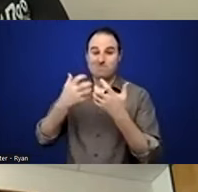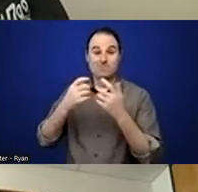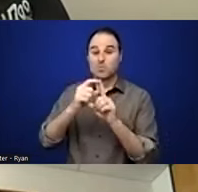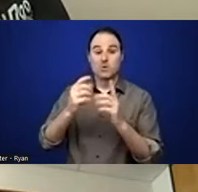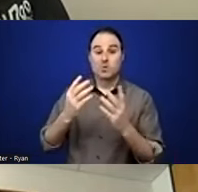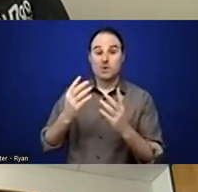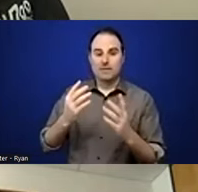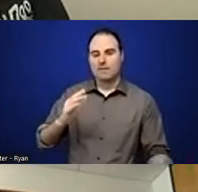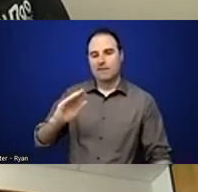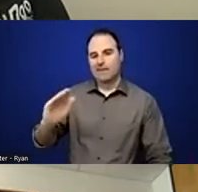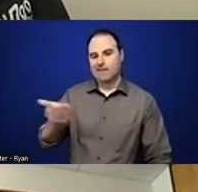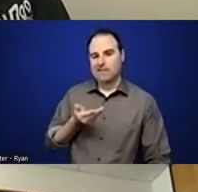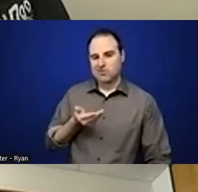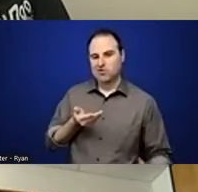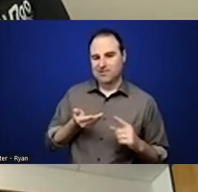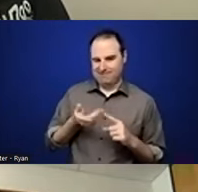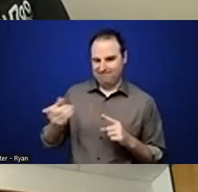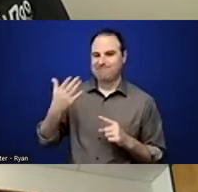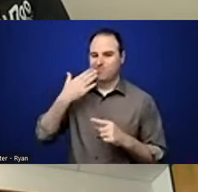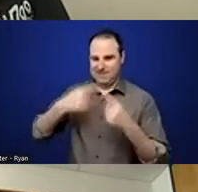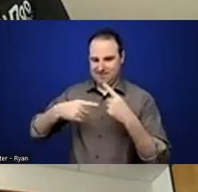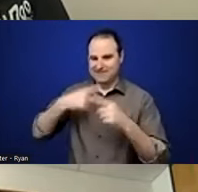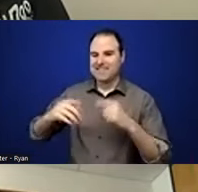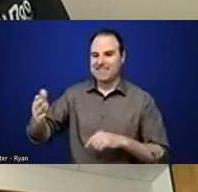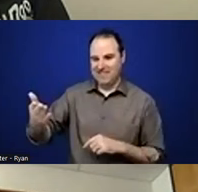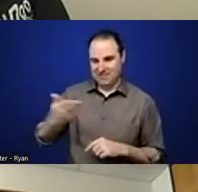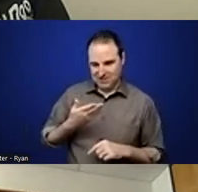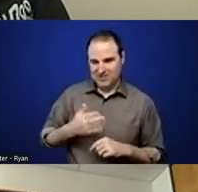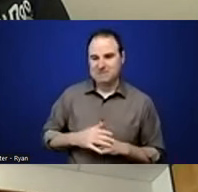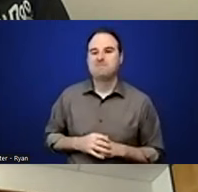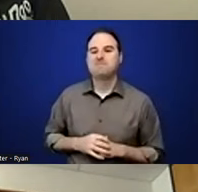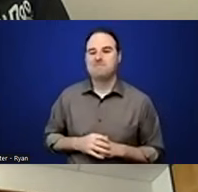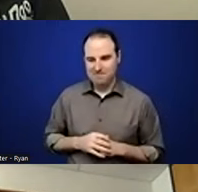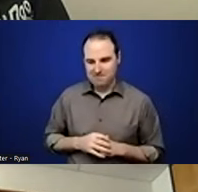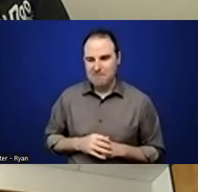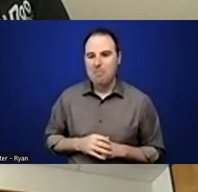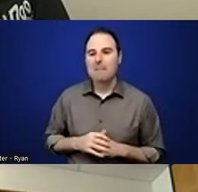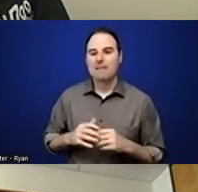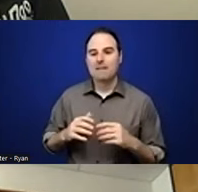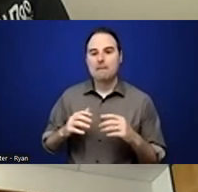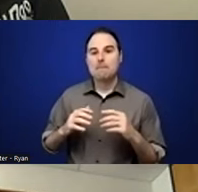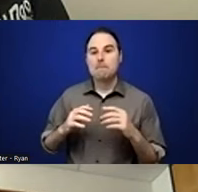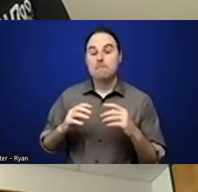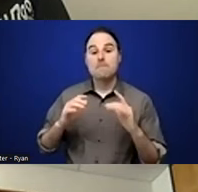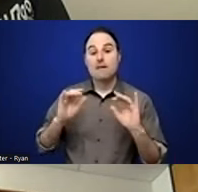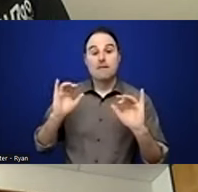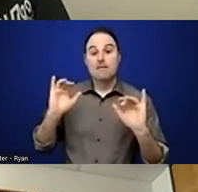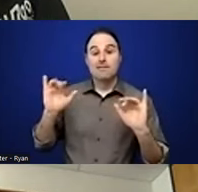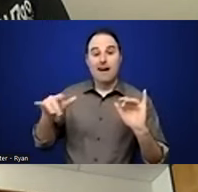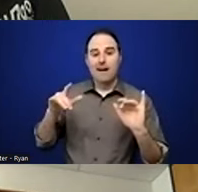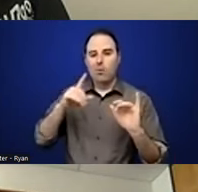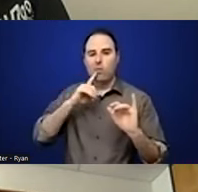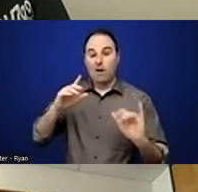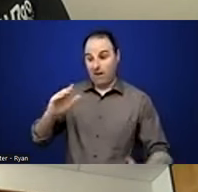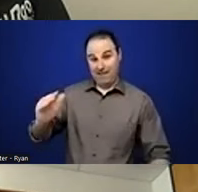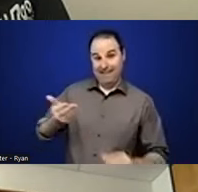invitation, right? Is how do we invite people in and in through that invitation, it's telling people like who we are, right.